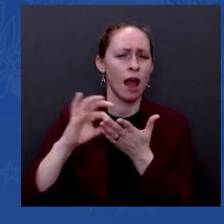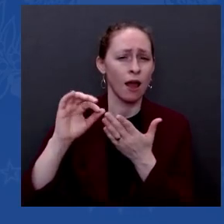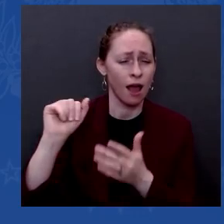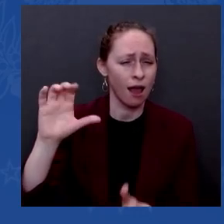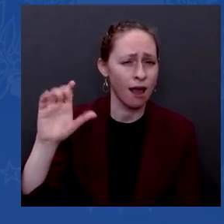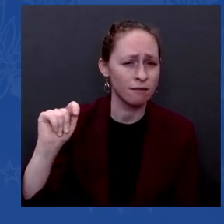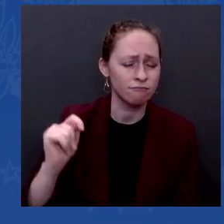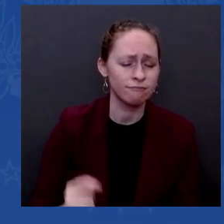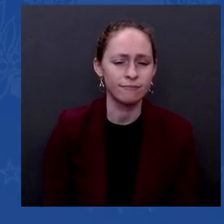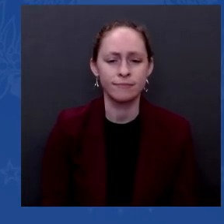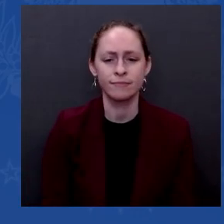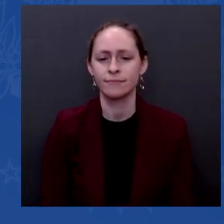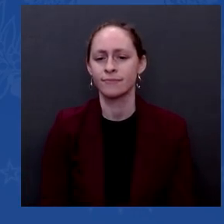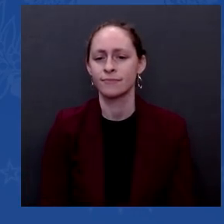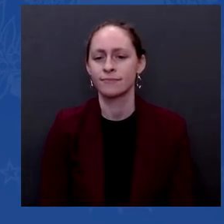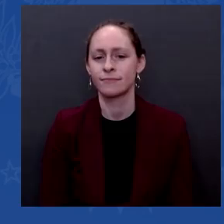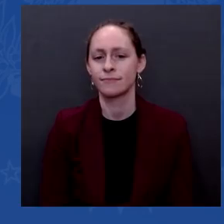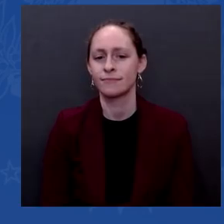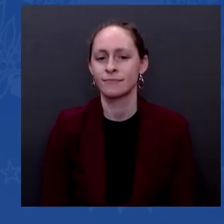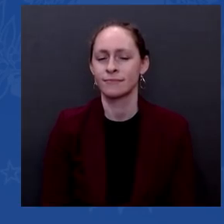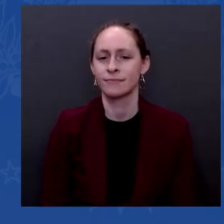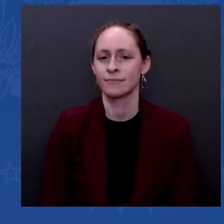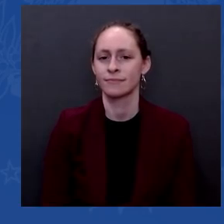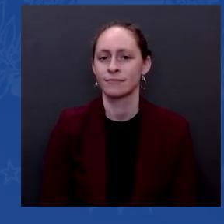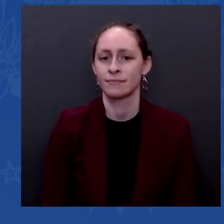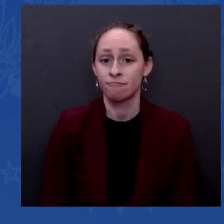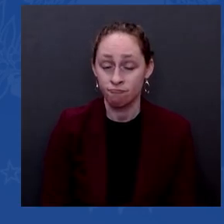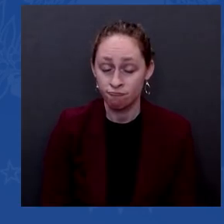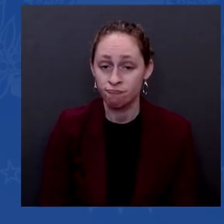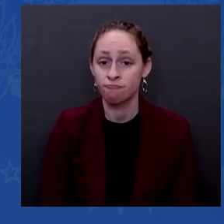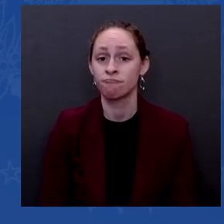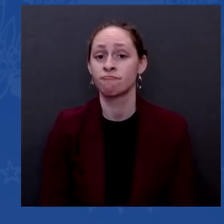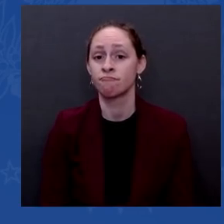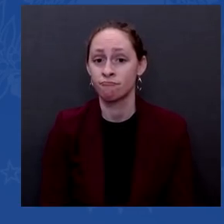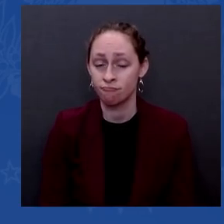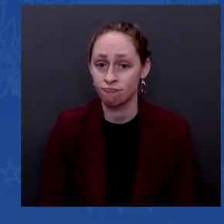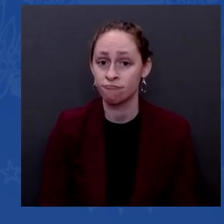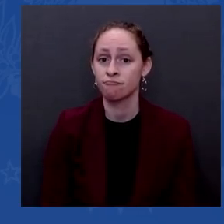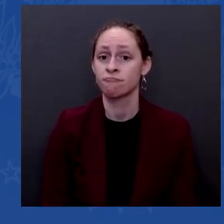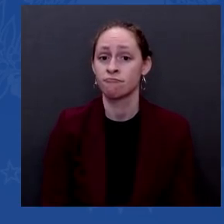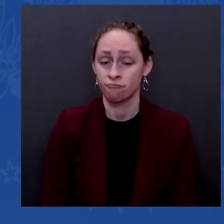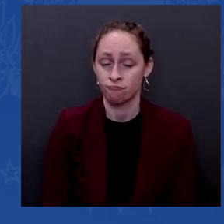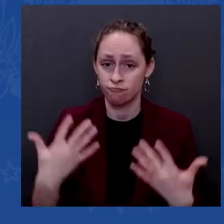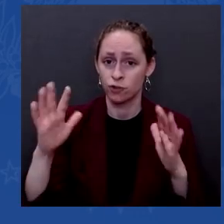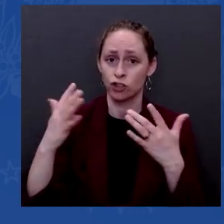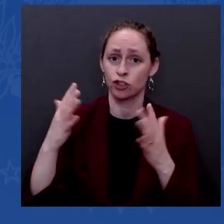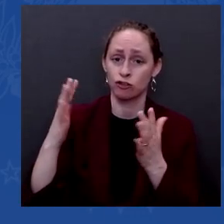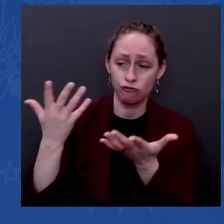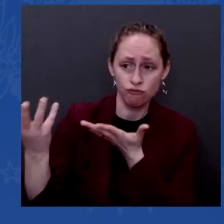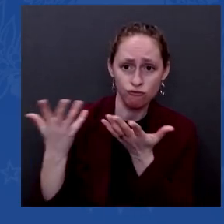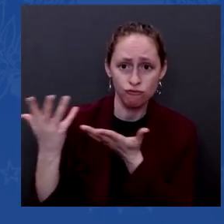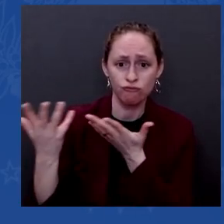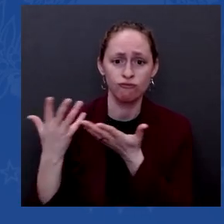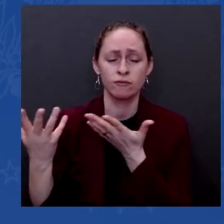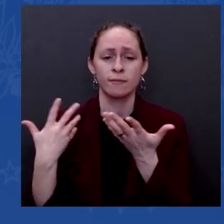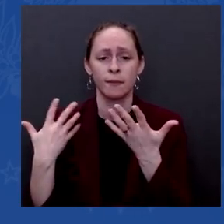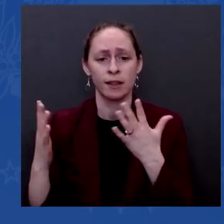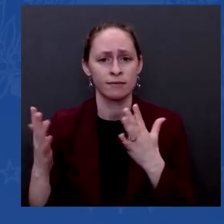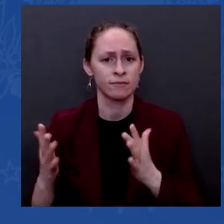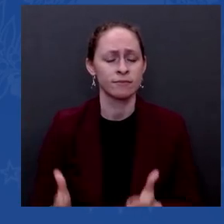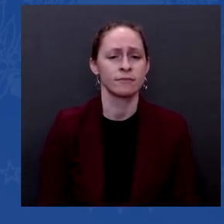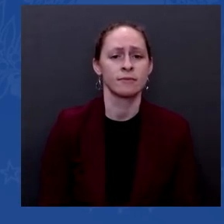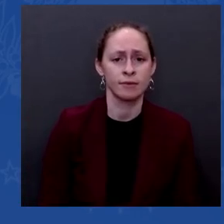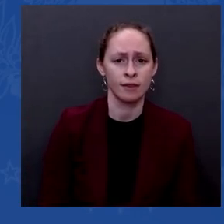to the minority leader as well at the time that he made his speech. And so